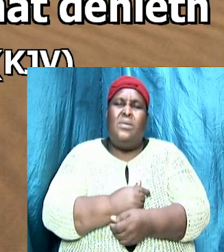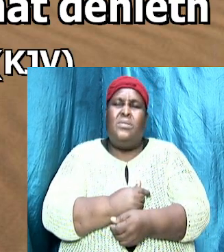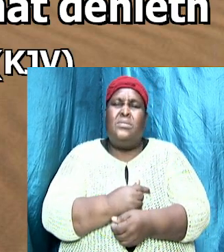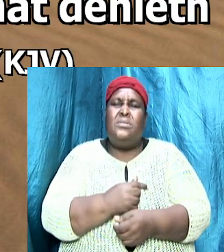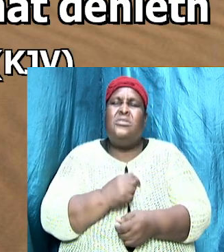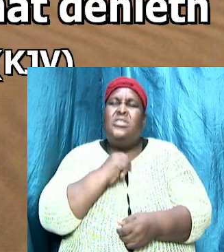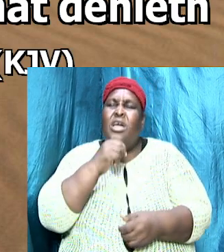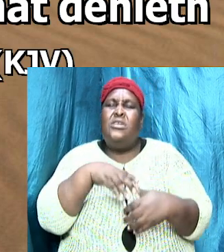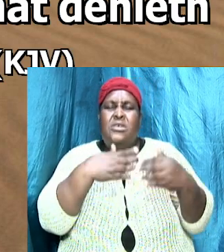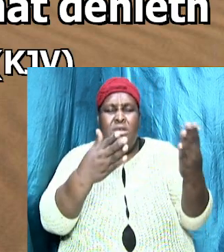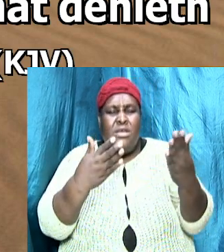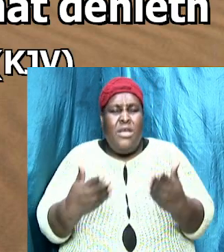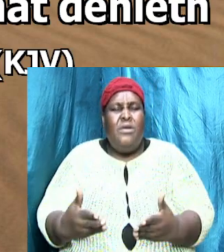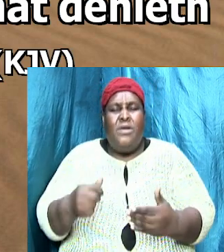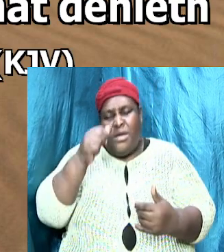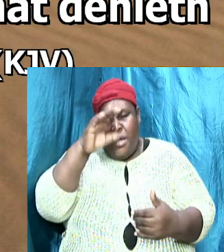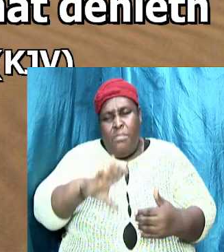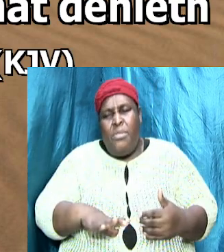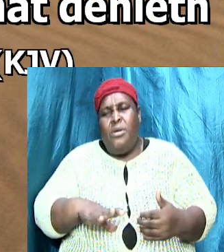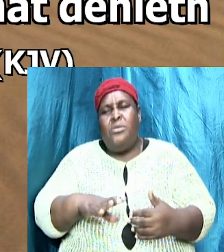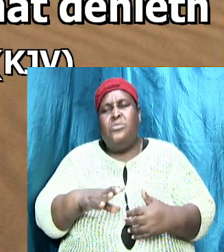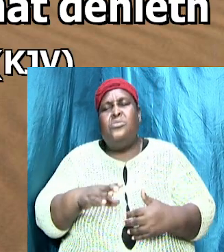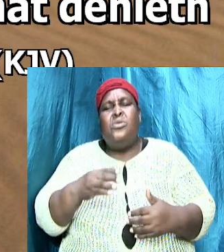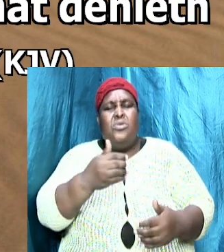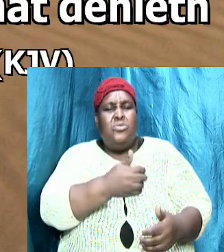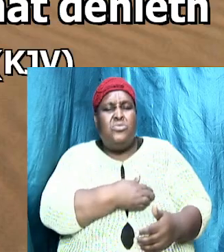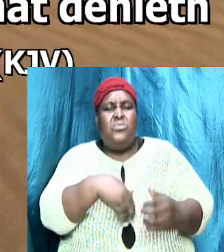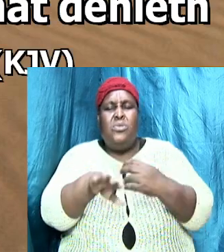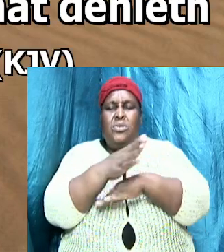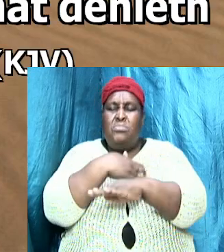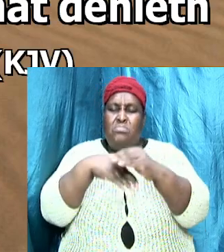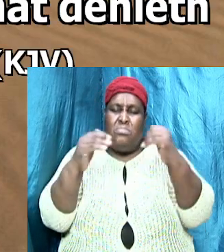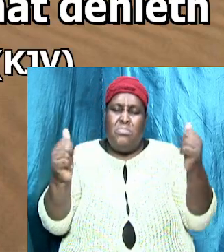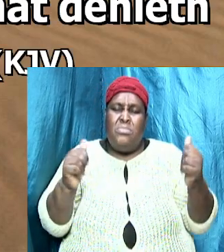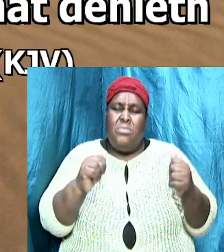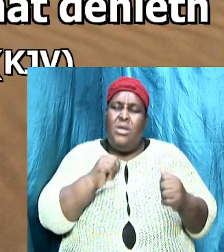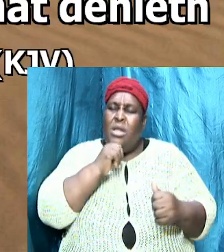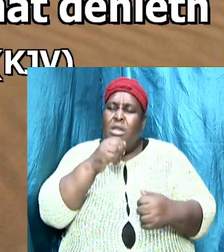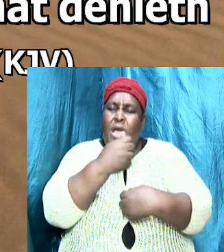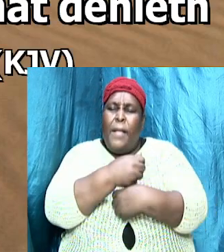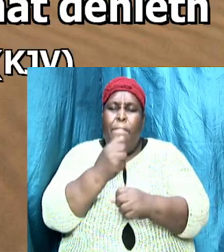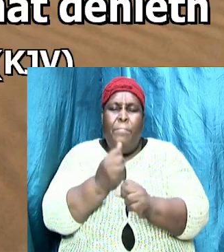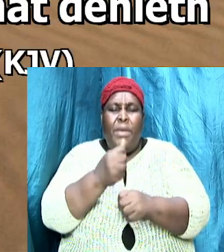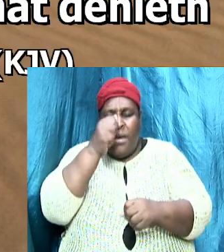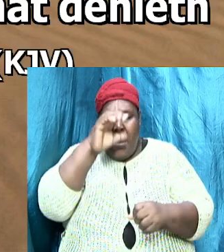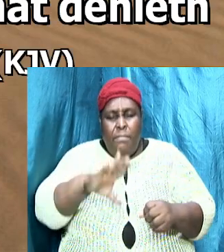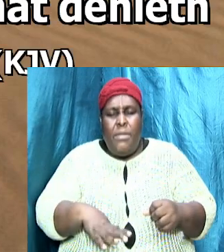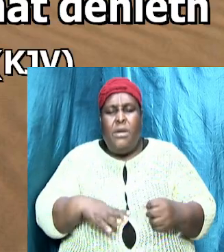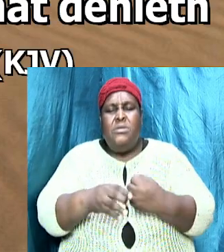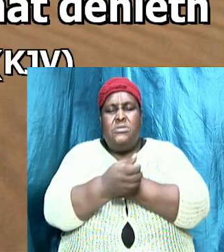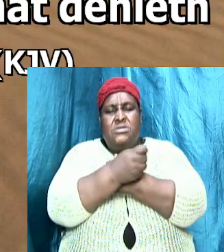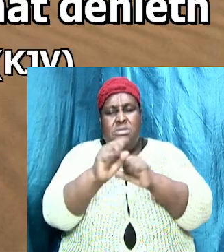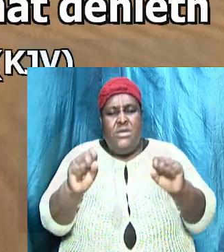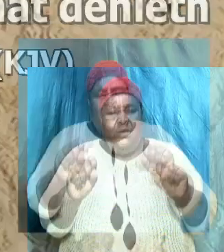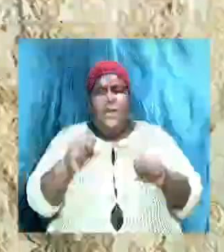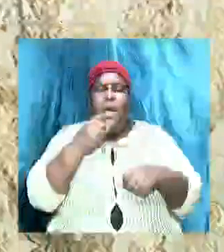man's soul to heaven will not cause a man to be safe but it will cause a man